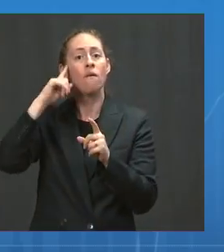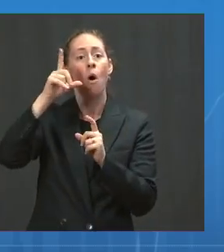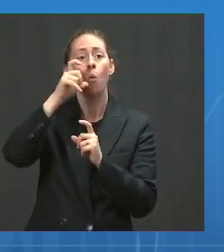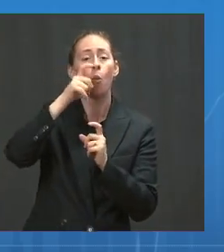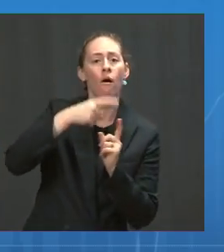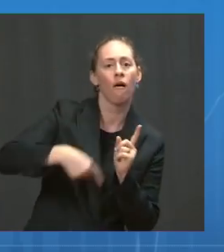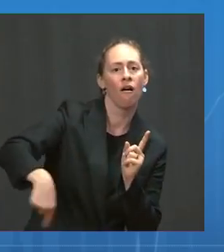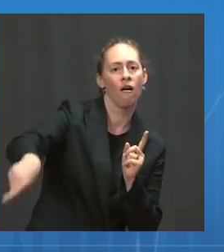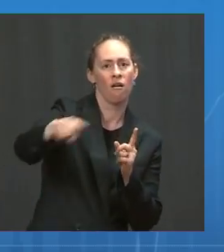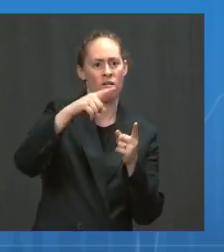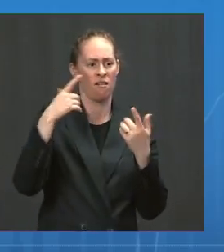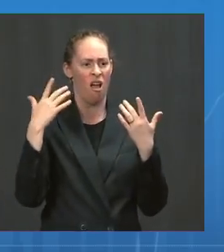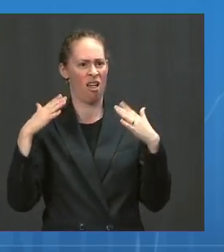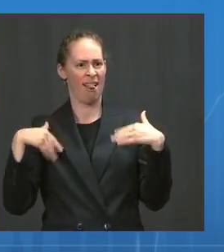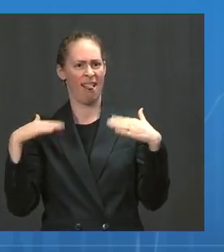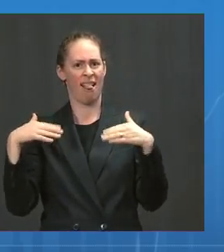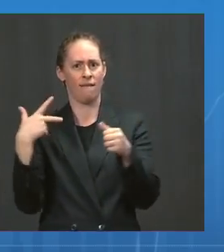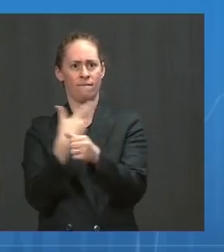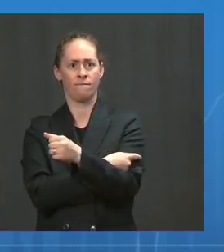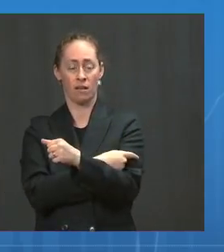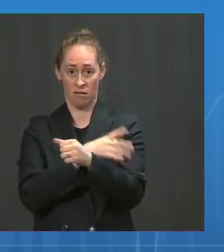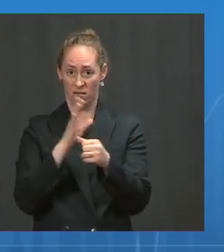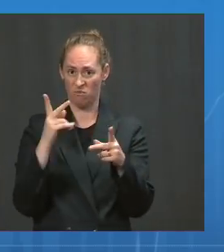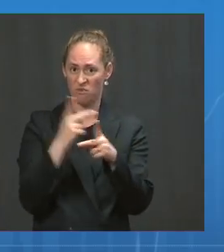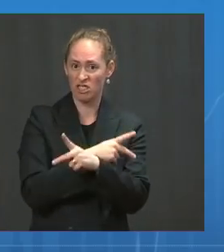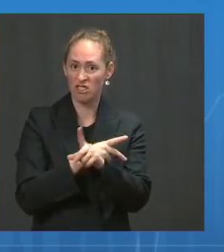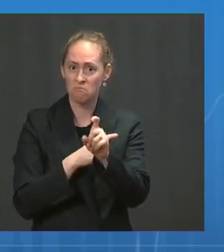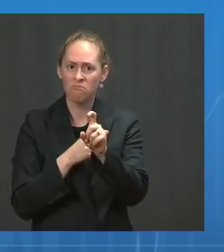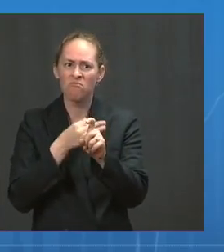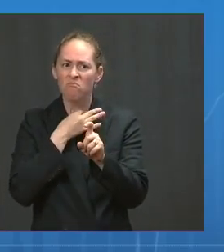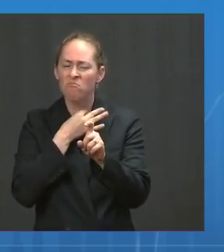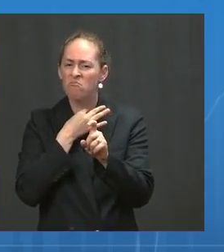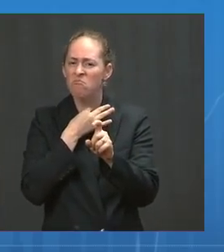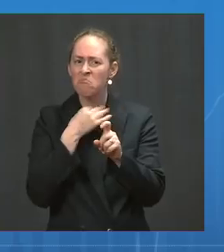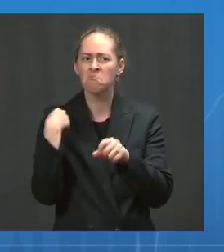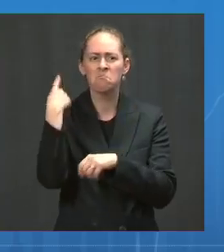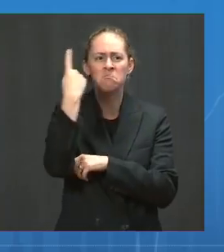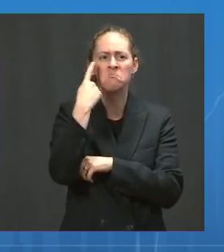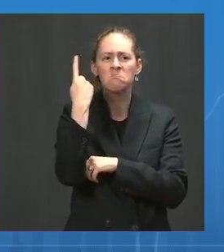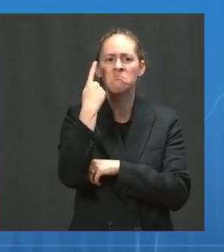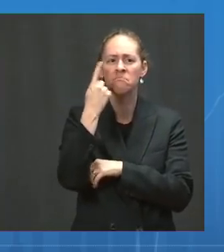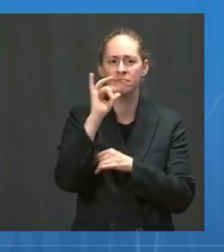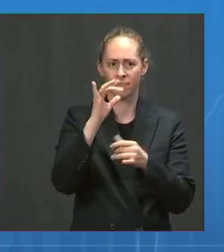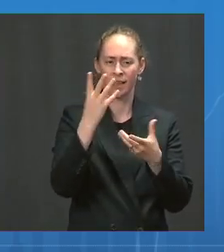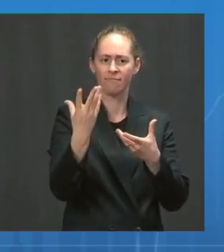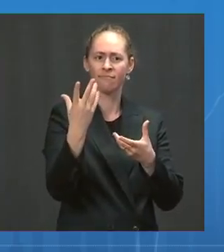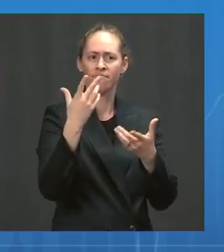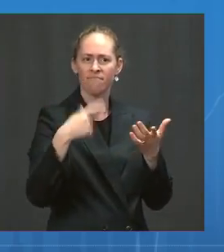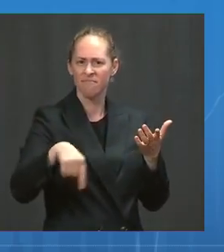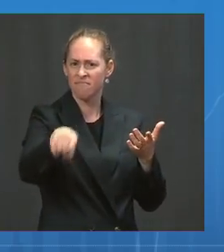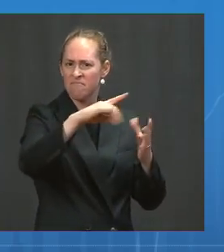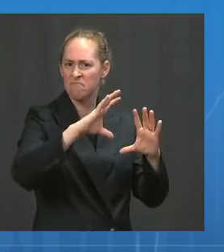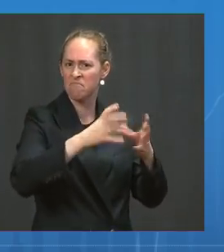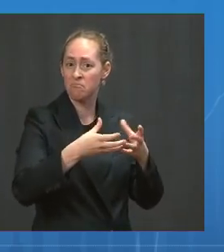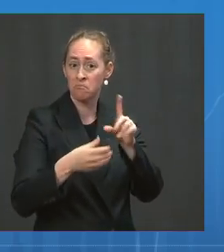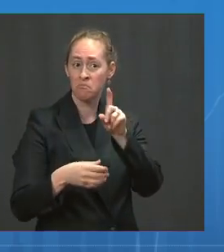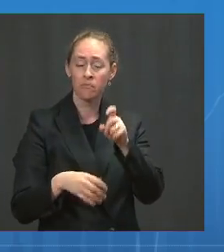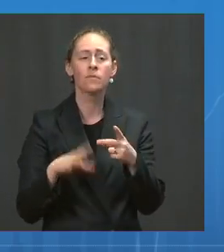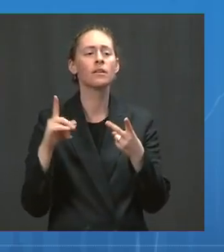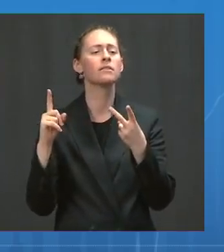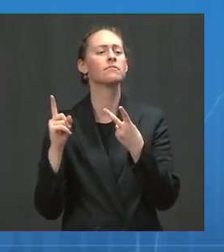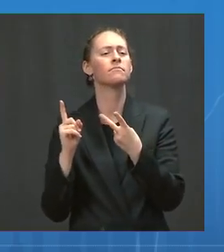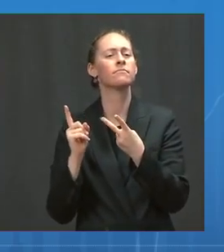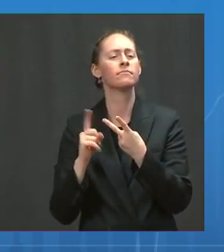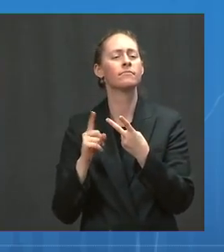since this is, as Walensky phrased it, a pandemic of the unvaccinated? And secondly, Pfizer just announced that the FDA has